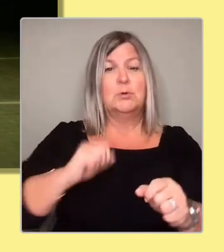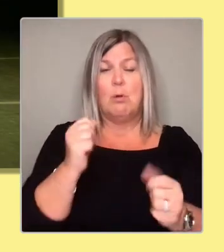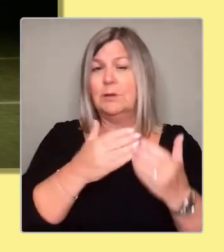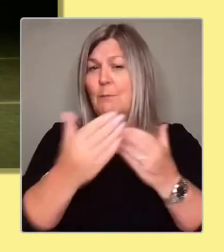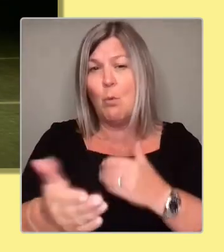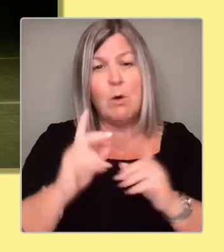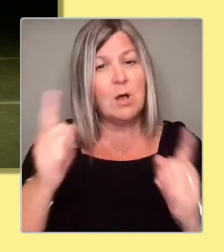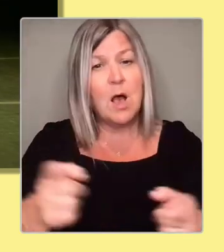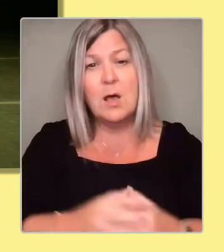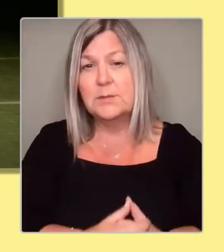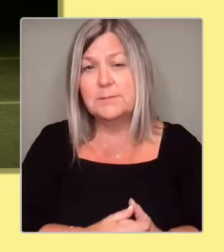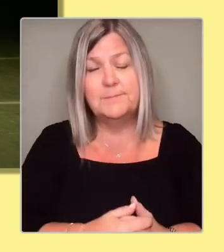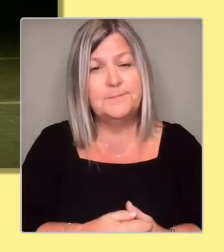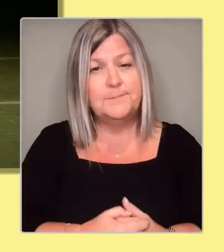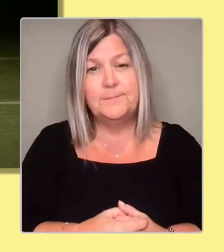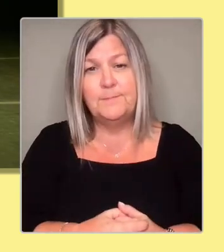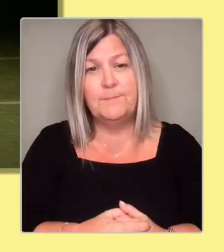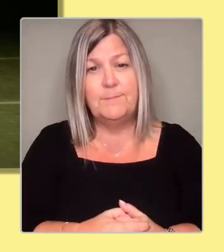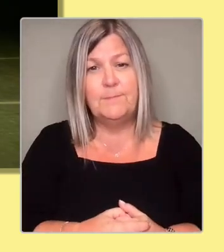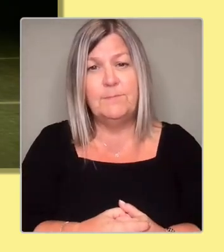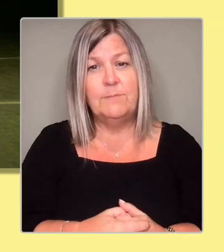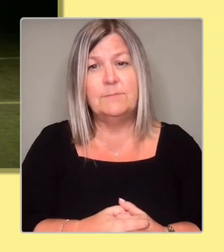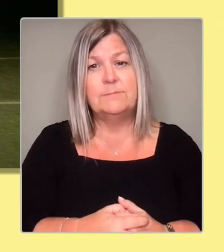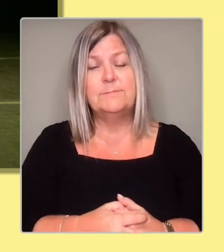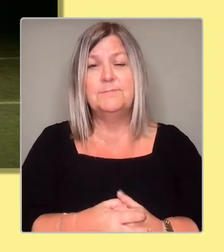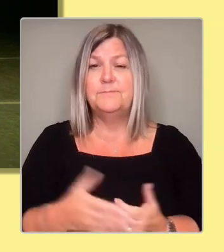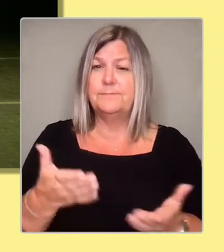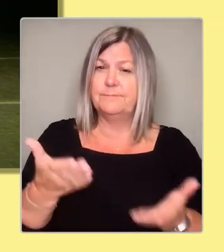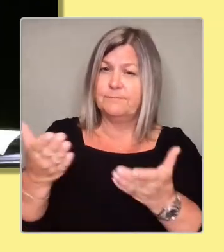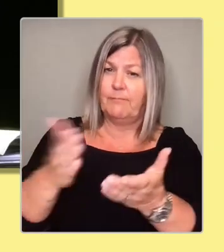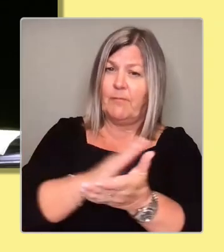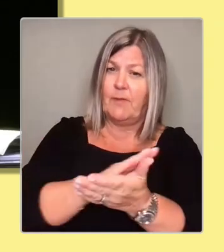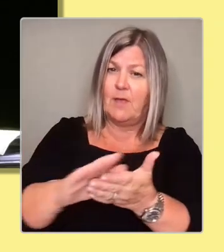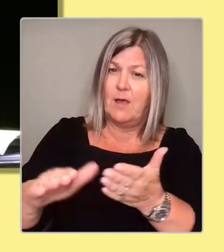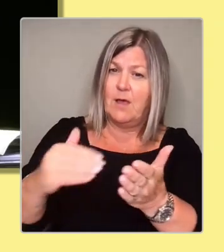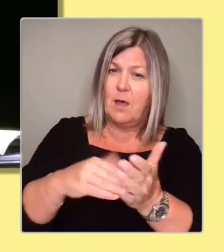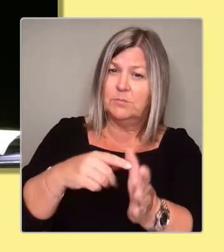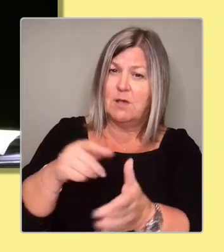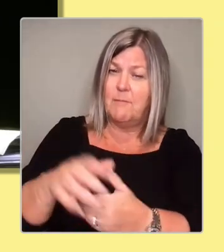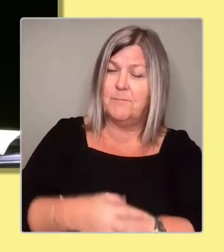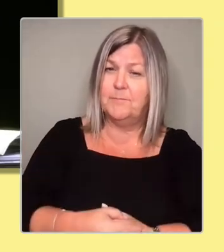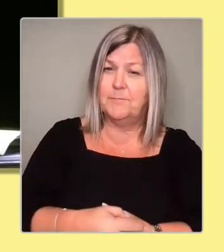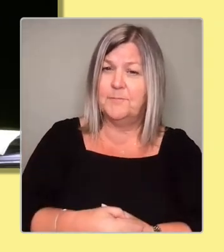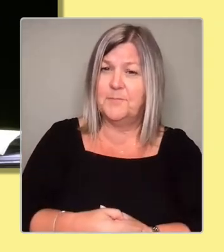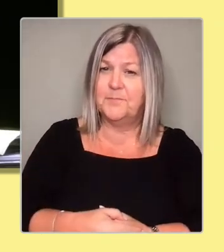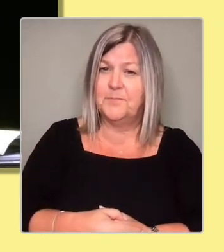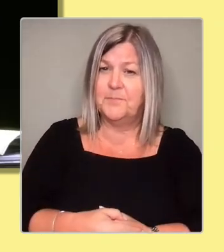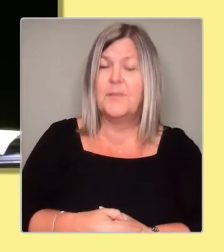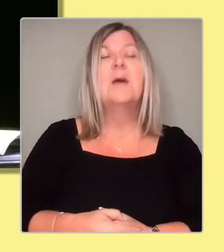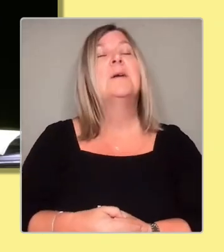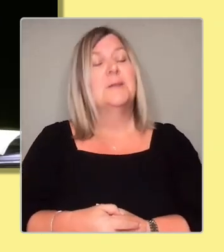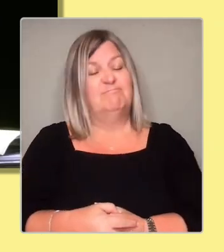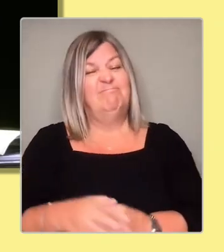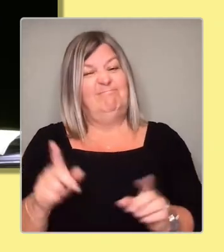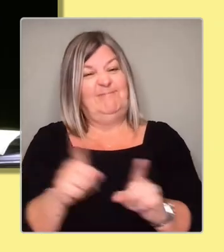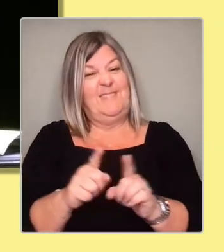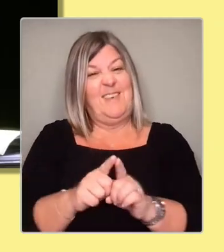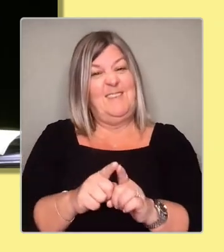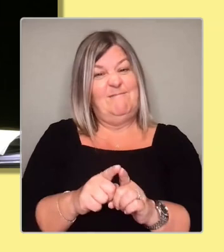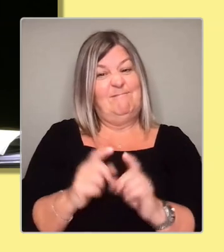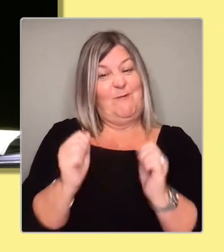Hamza? Tom, like my friends and colleagues on the right here, I